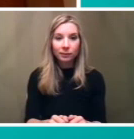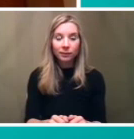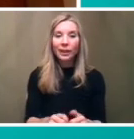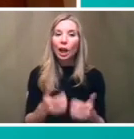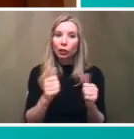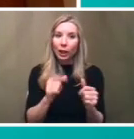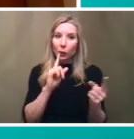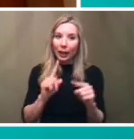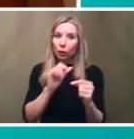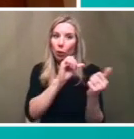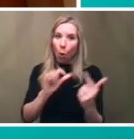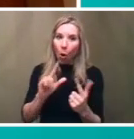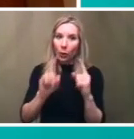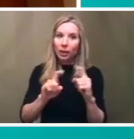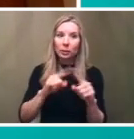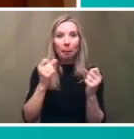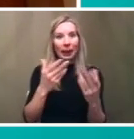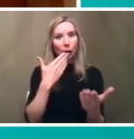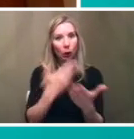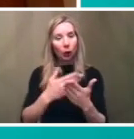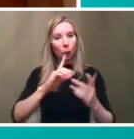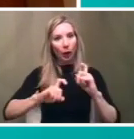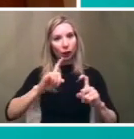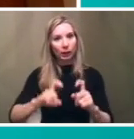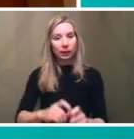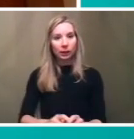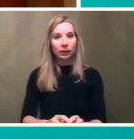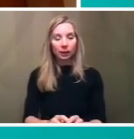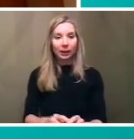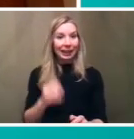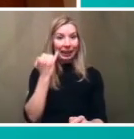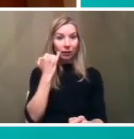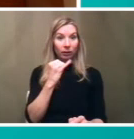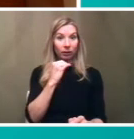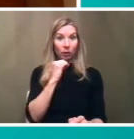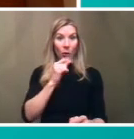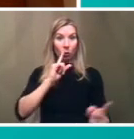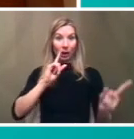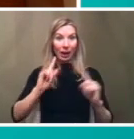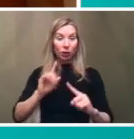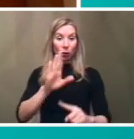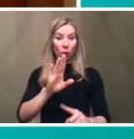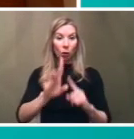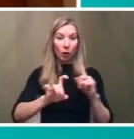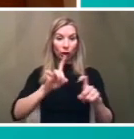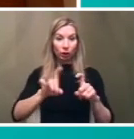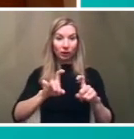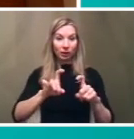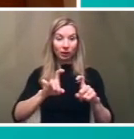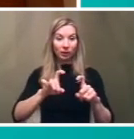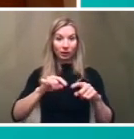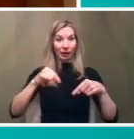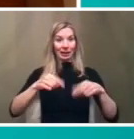question but there are there are a lot of good questions um coming in so if we don't get uh the answer to your question during this session